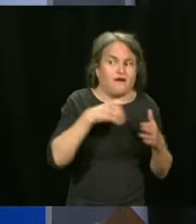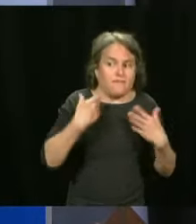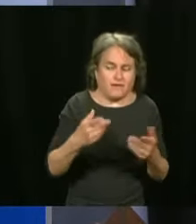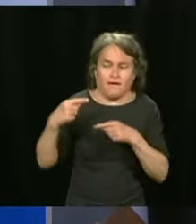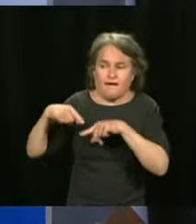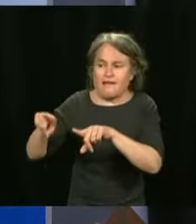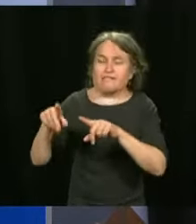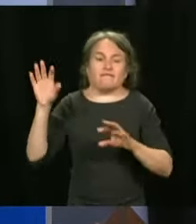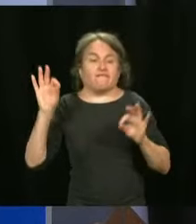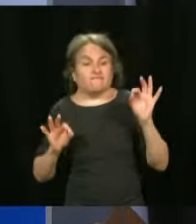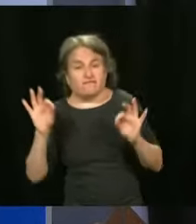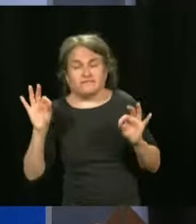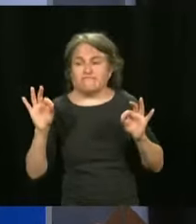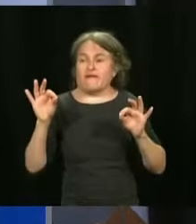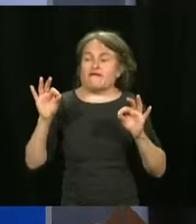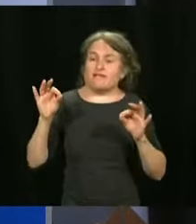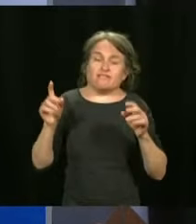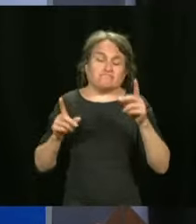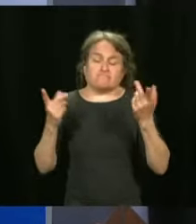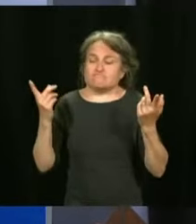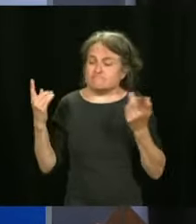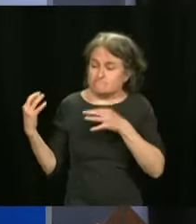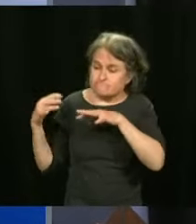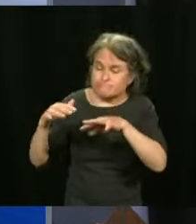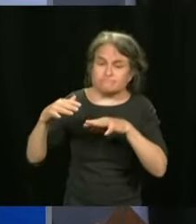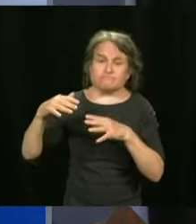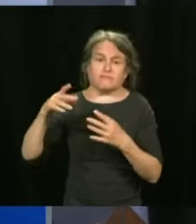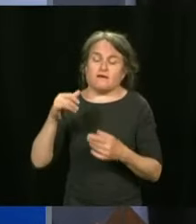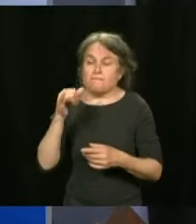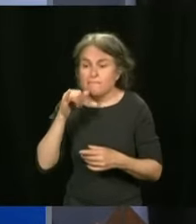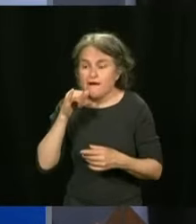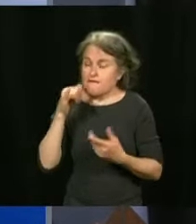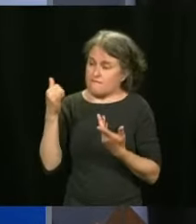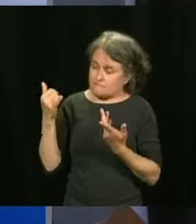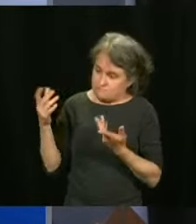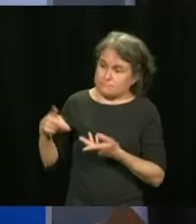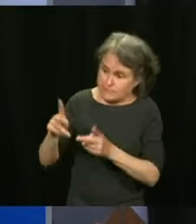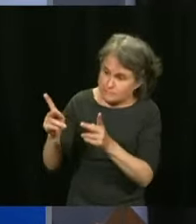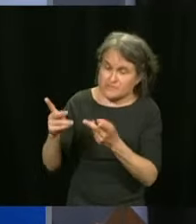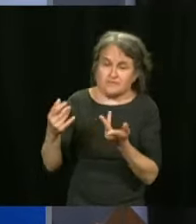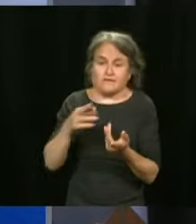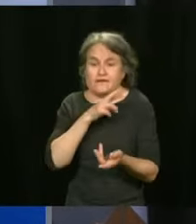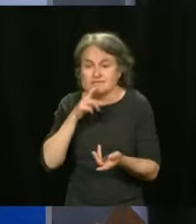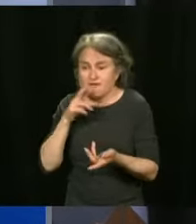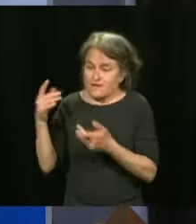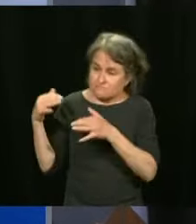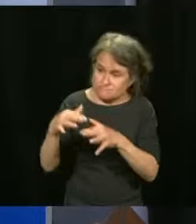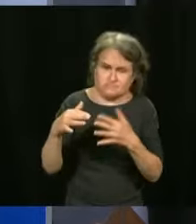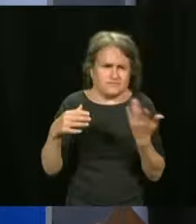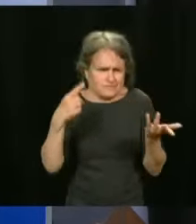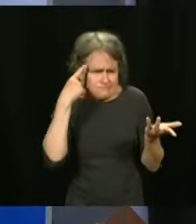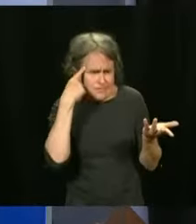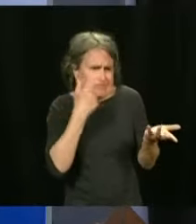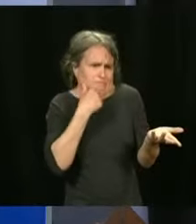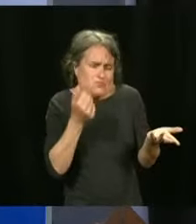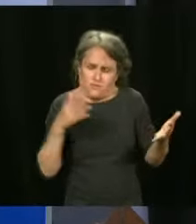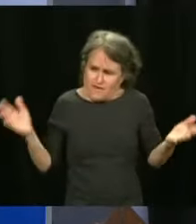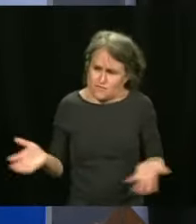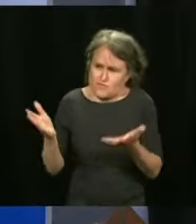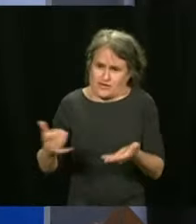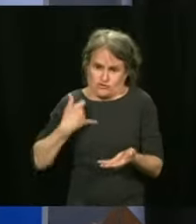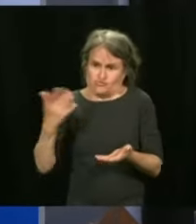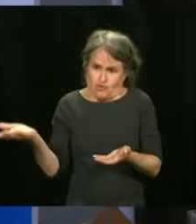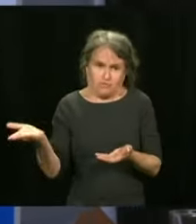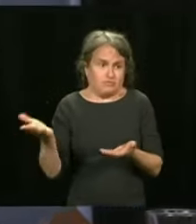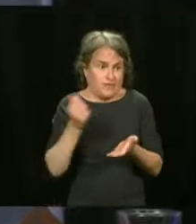or go to bars and restaurants. So your answer, am I wrong or will the passport